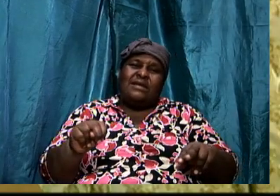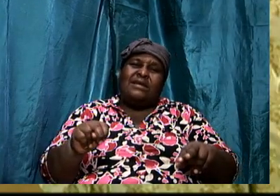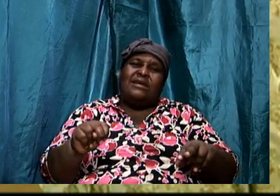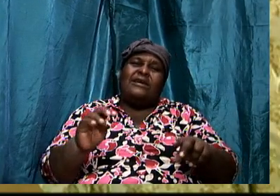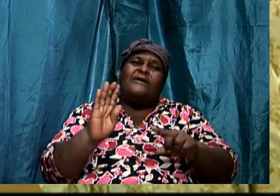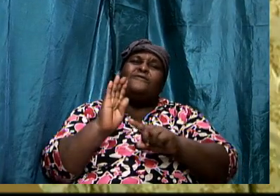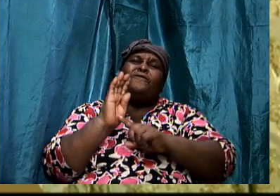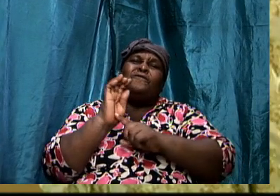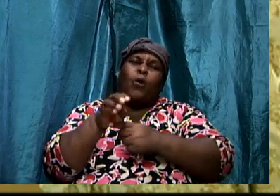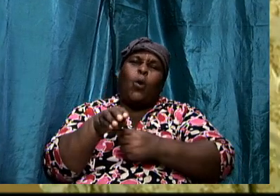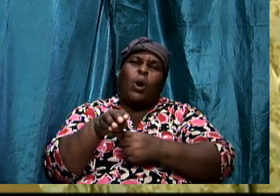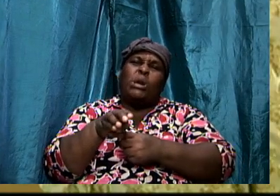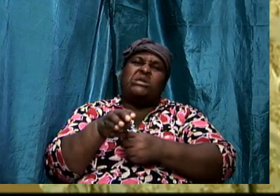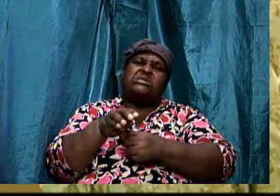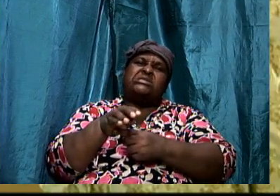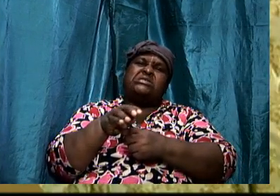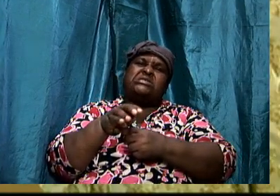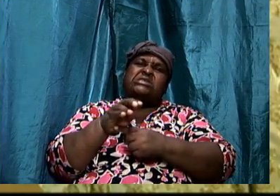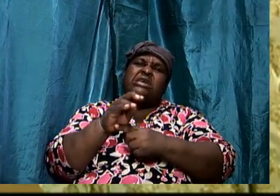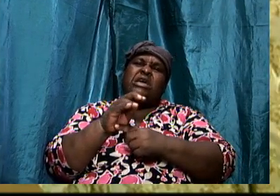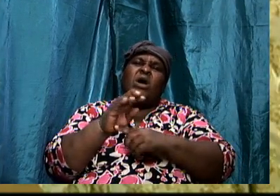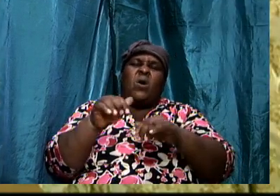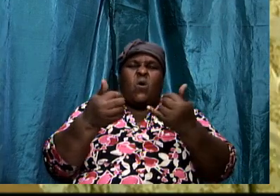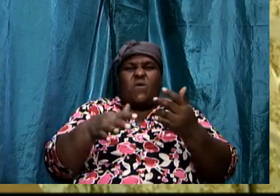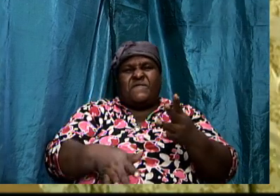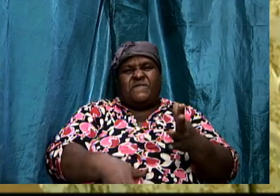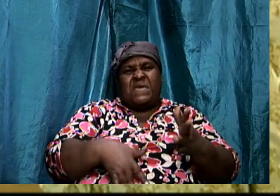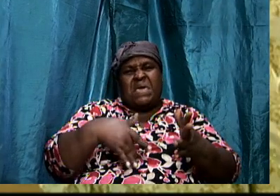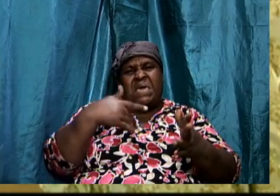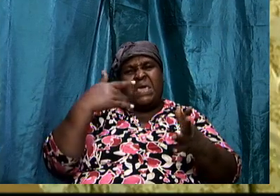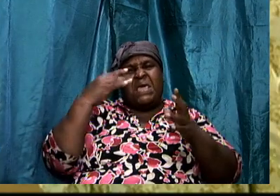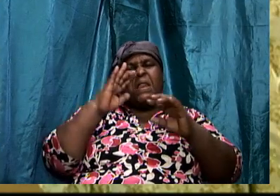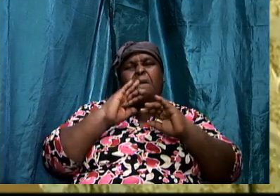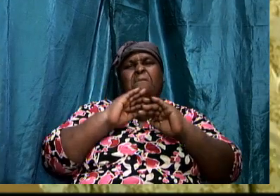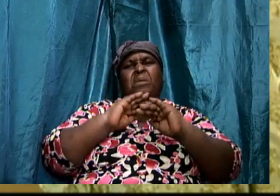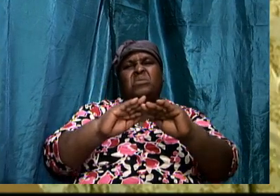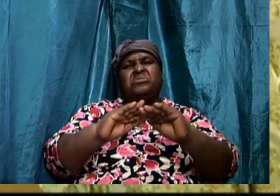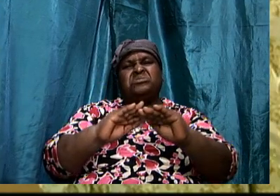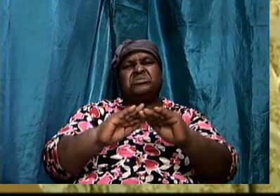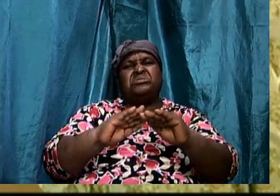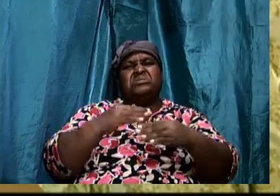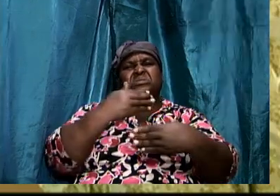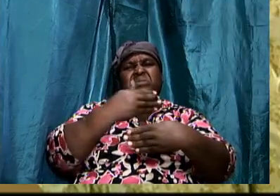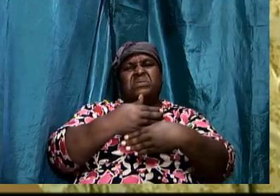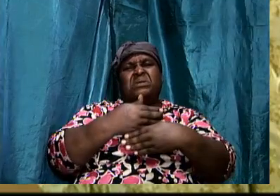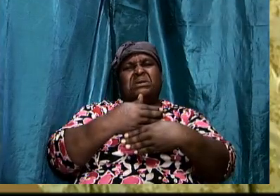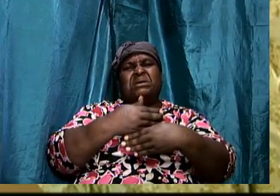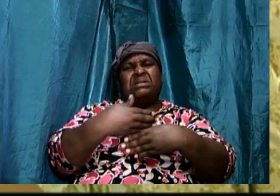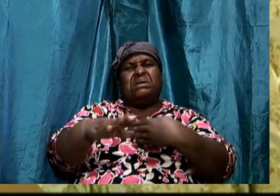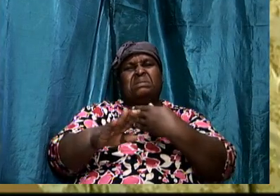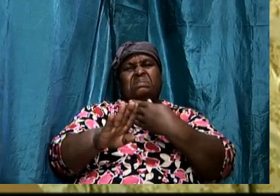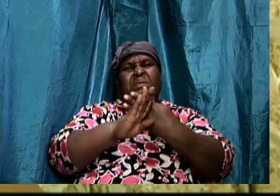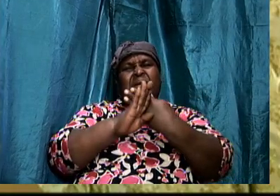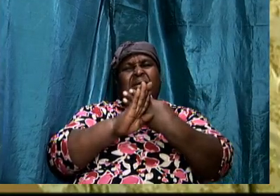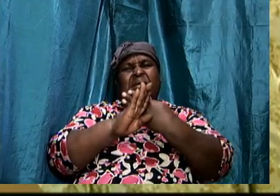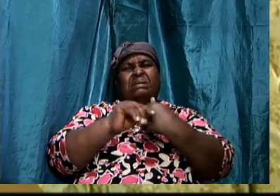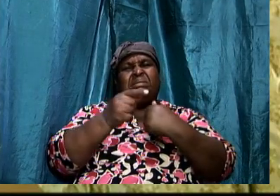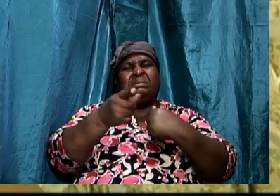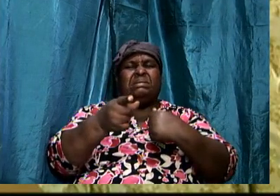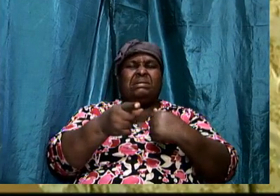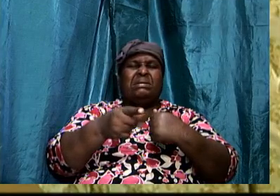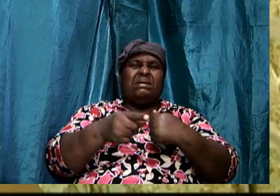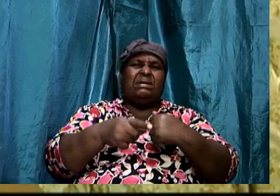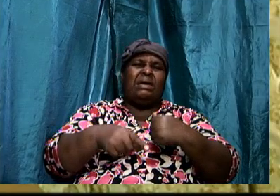Push against how we feel. Push against the walls that are blocking us. Push against the things that the